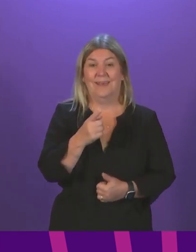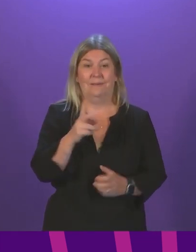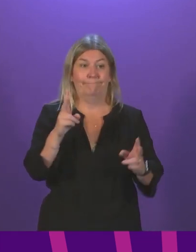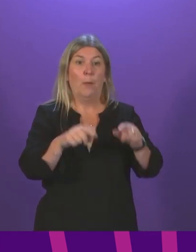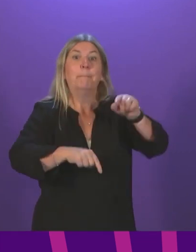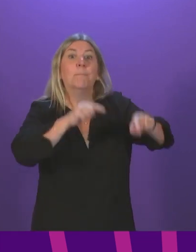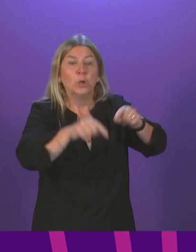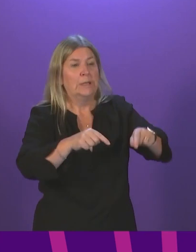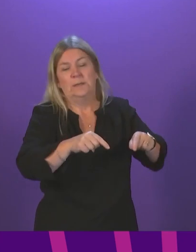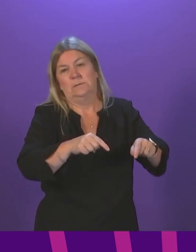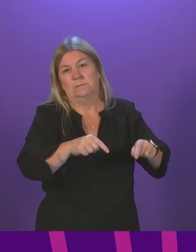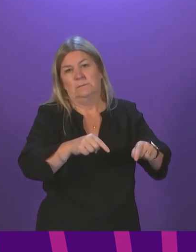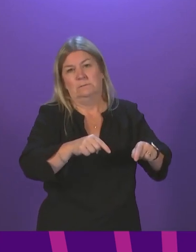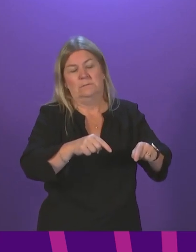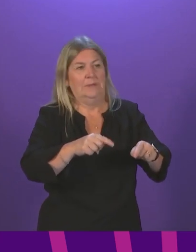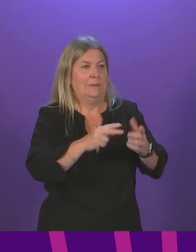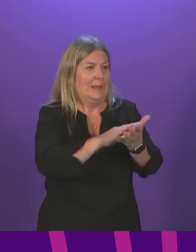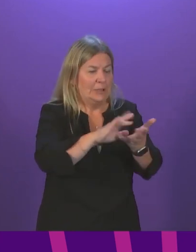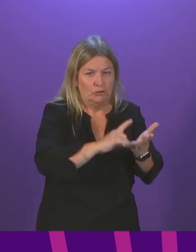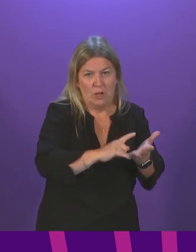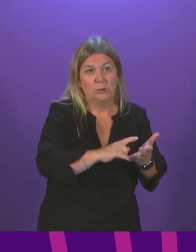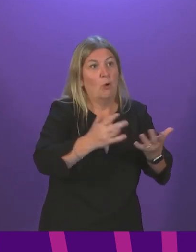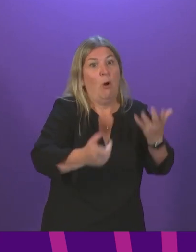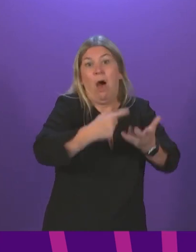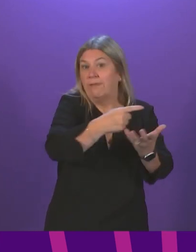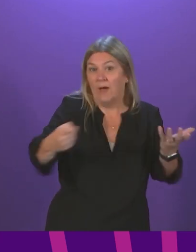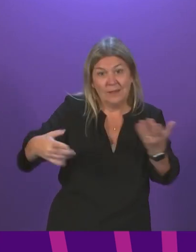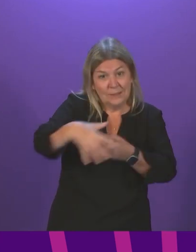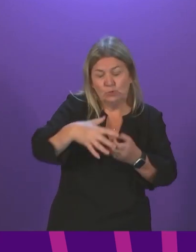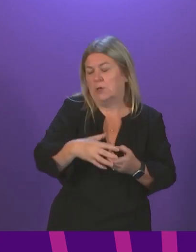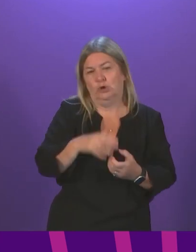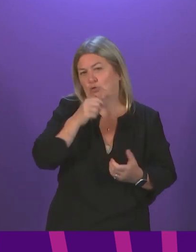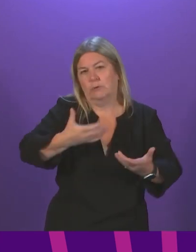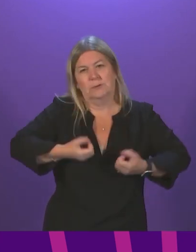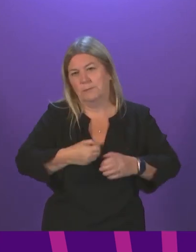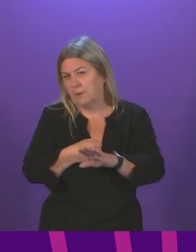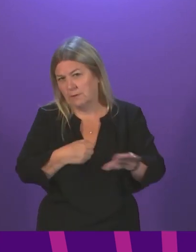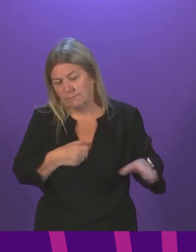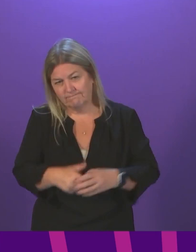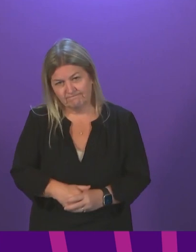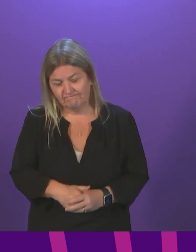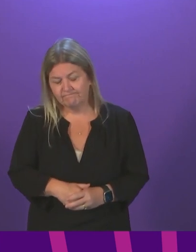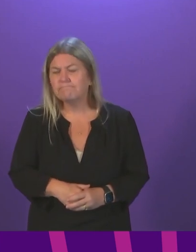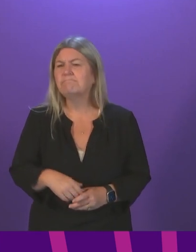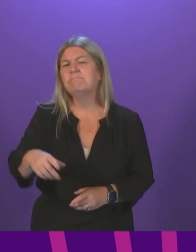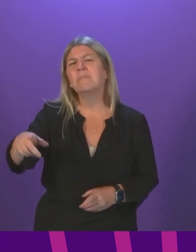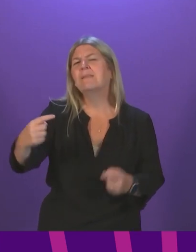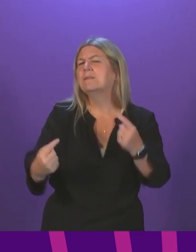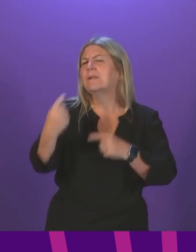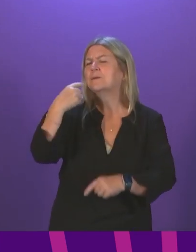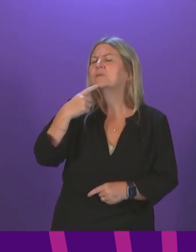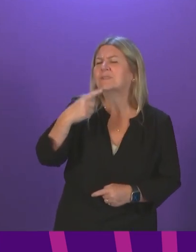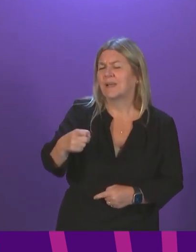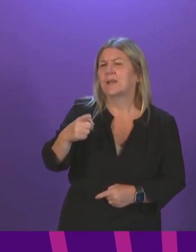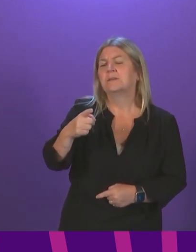any setting. There is no hesitation. I think what the Health Secretary said was that our priority right now is, I think most